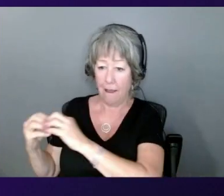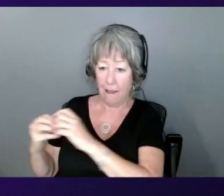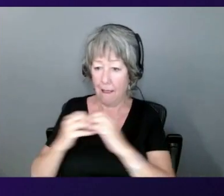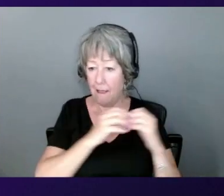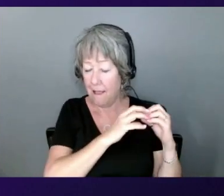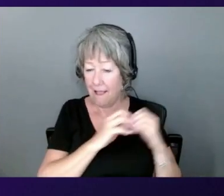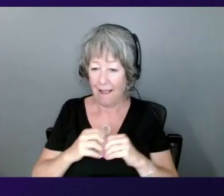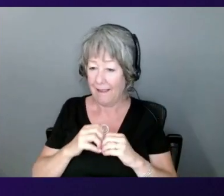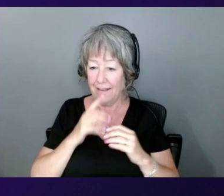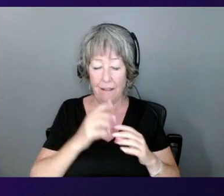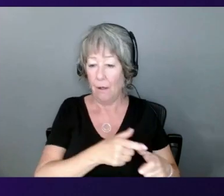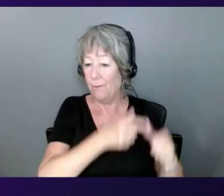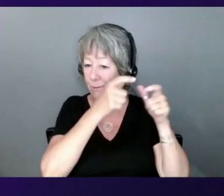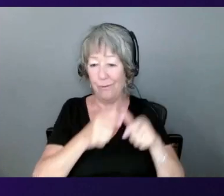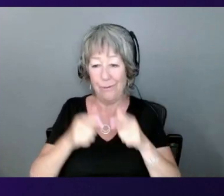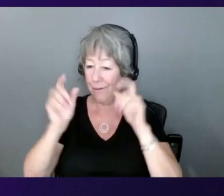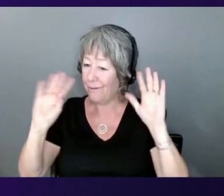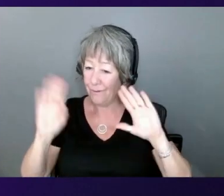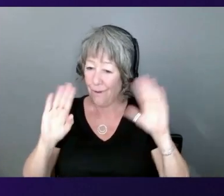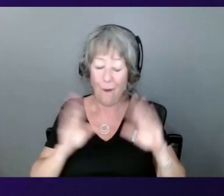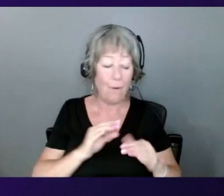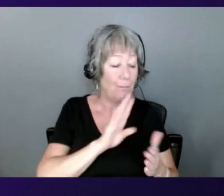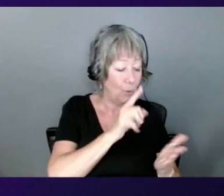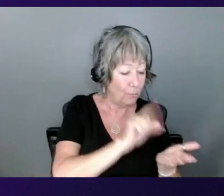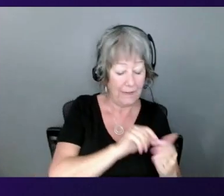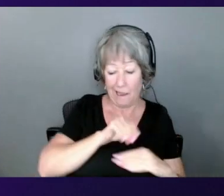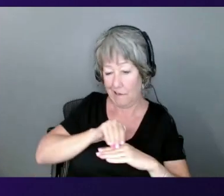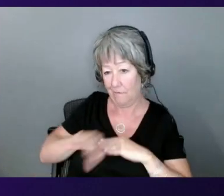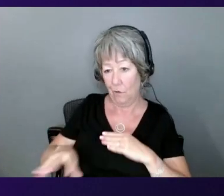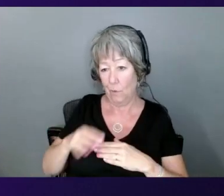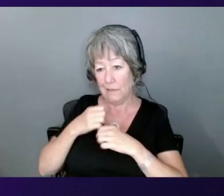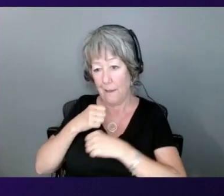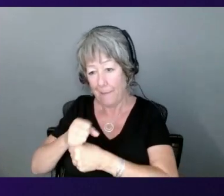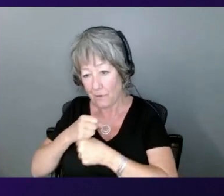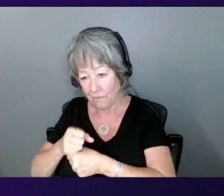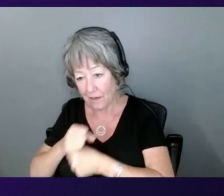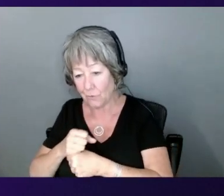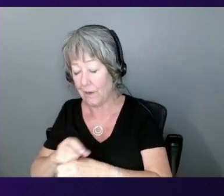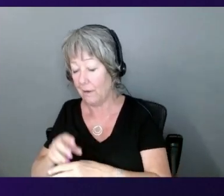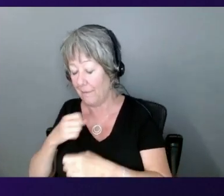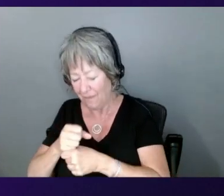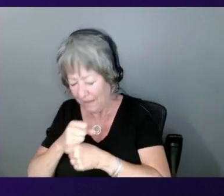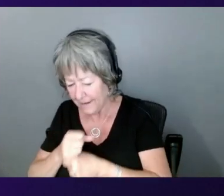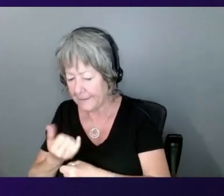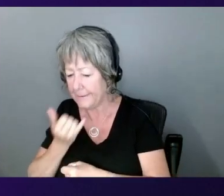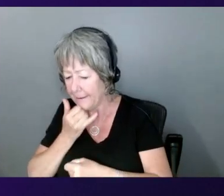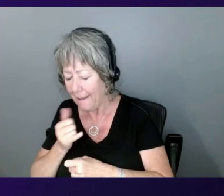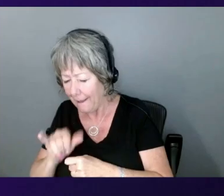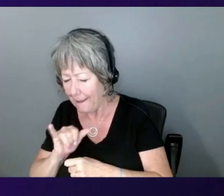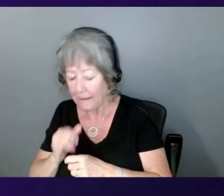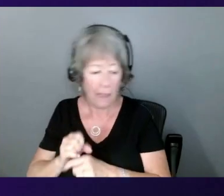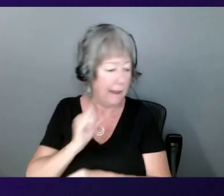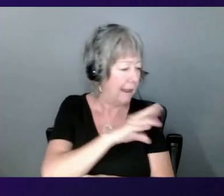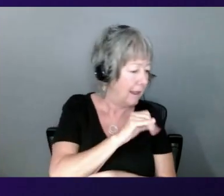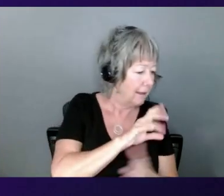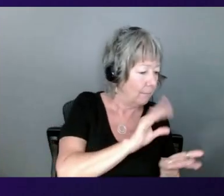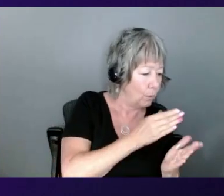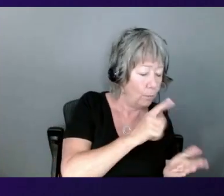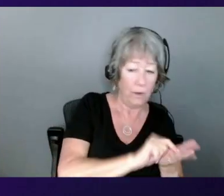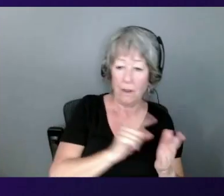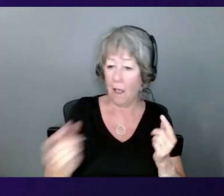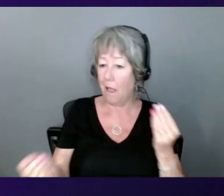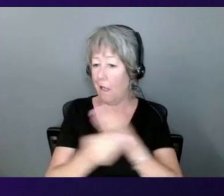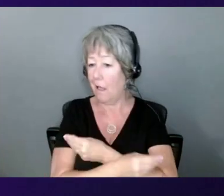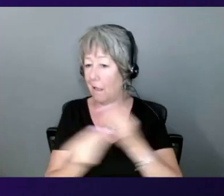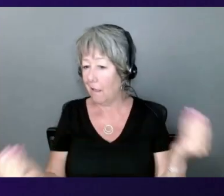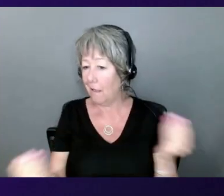So the blueprint can impact the manufacturing and the manufacturing can give feedback to the blueprint. And it's a lot